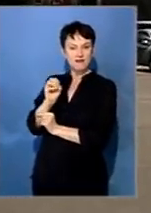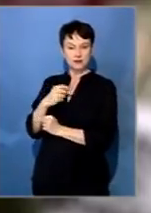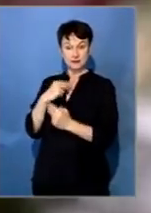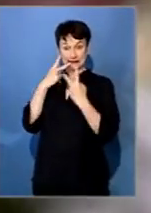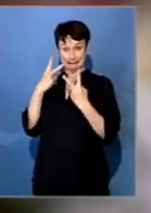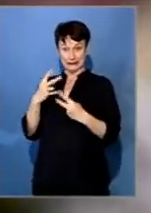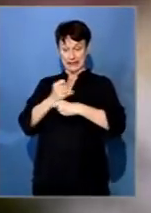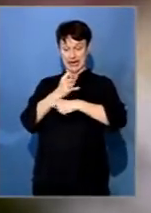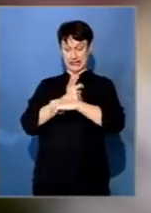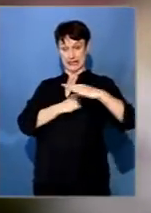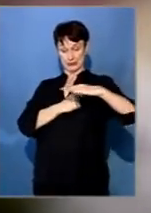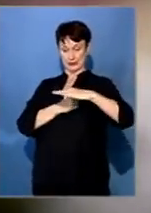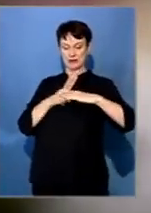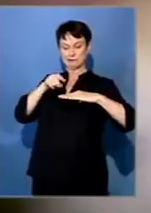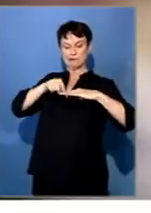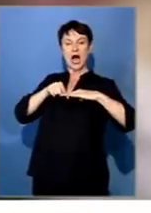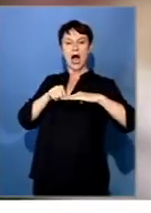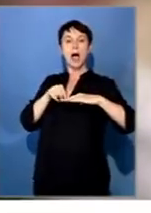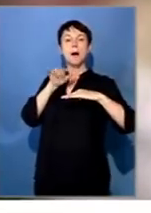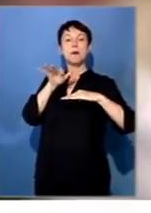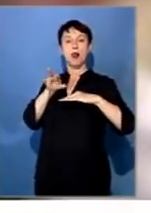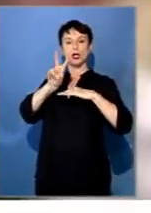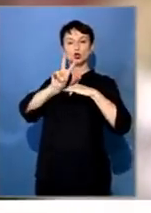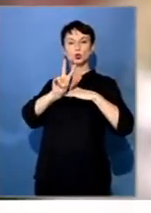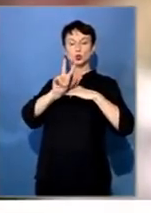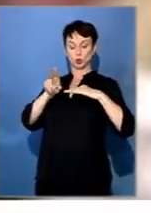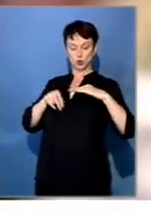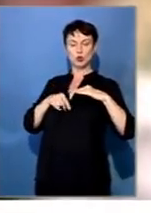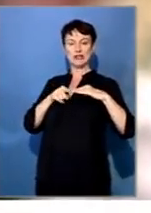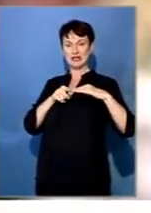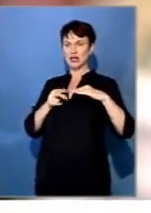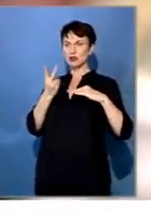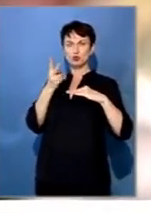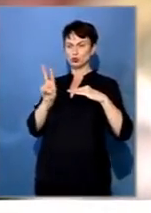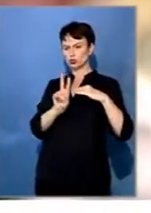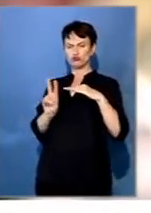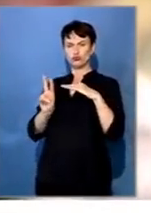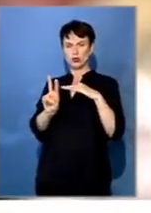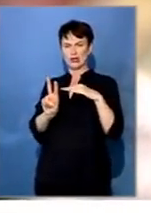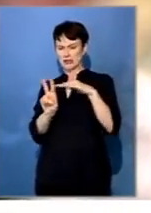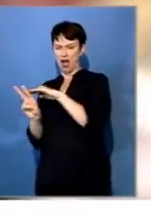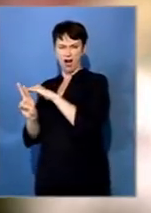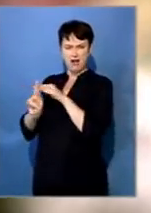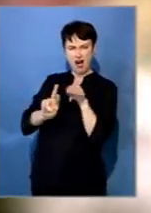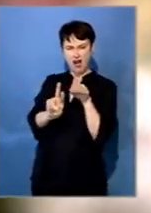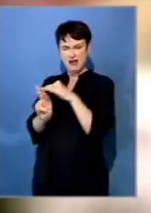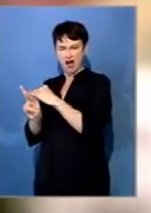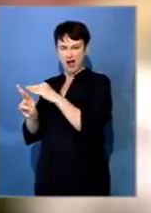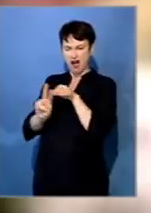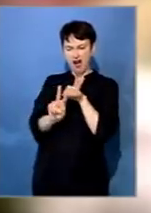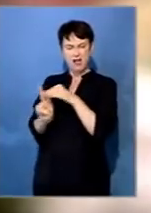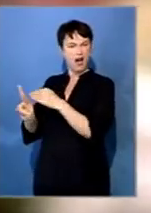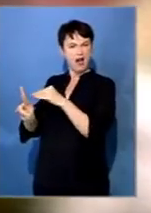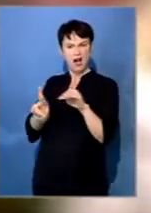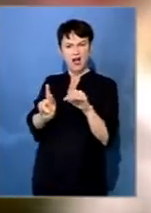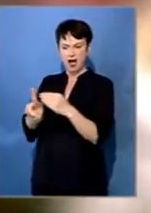two people inside the taxi that are chasing Baraka and a fellow student. They're chasing Baraka to the right, then to the left, then at a certain